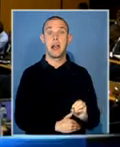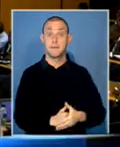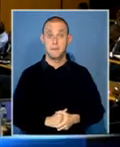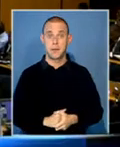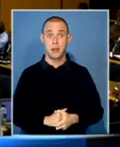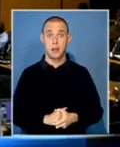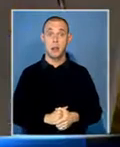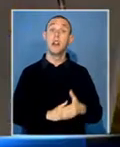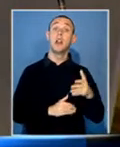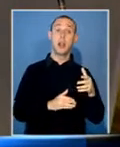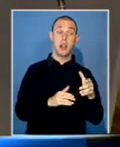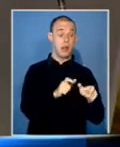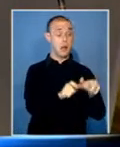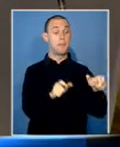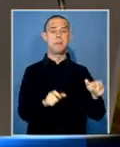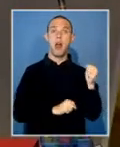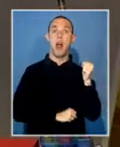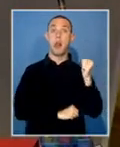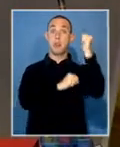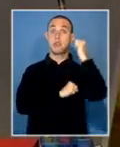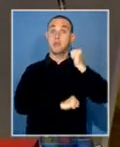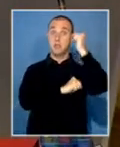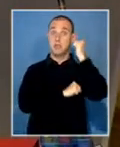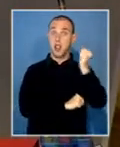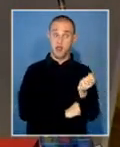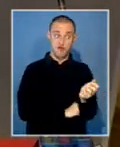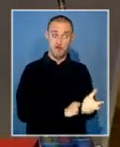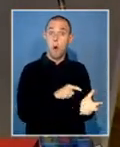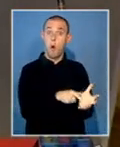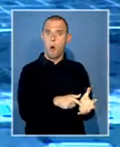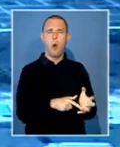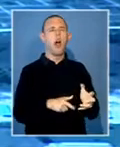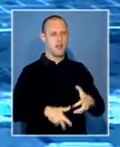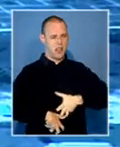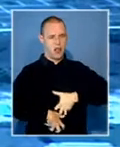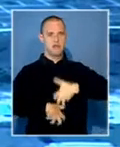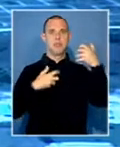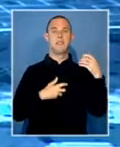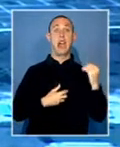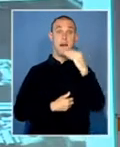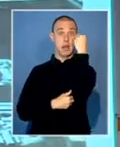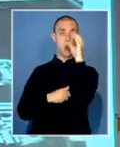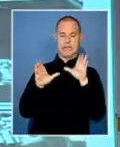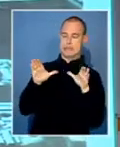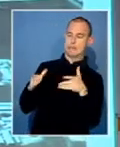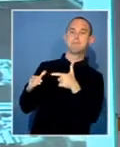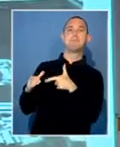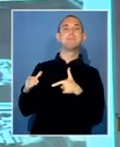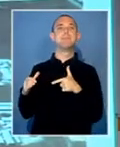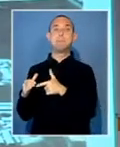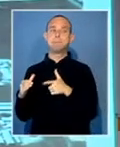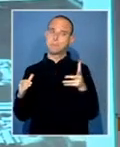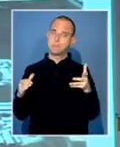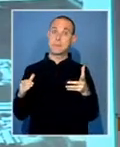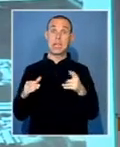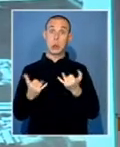The police, in the days leading up to the shooting of the 34 miners by police, has become the focus of Mpembe's